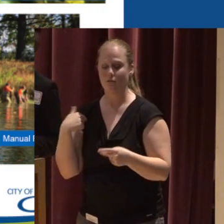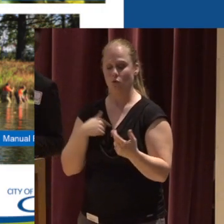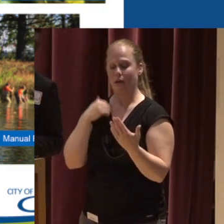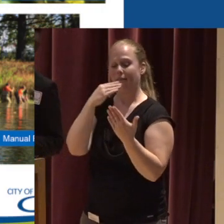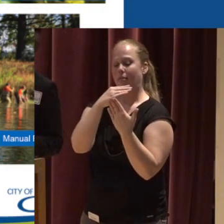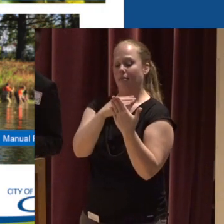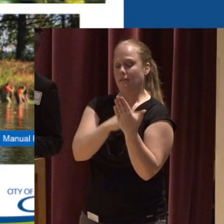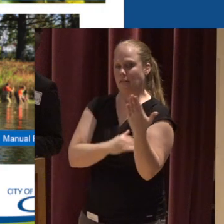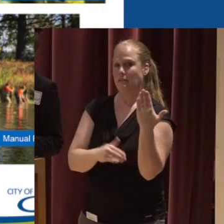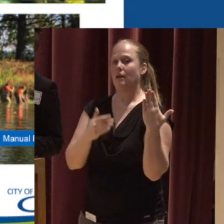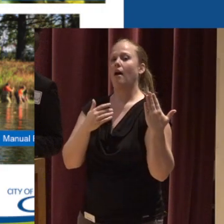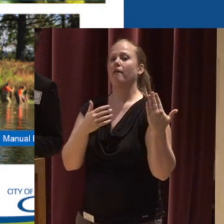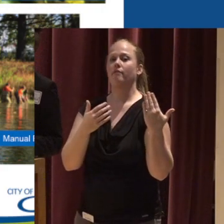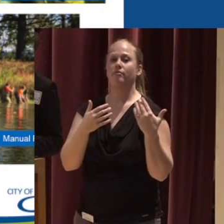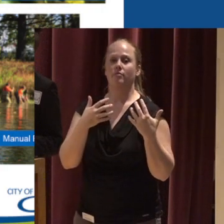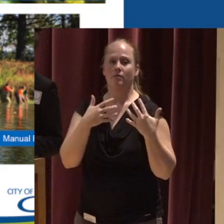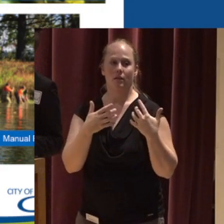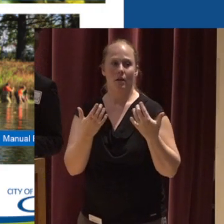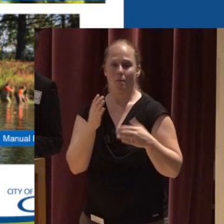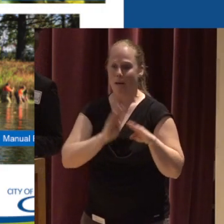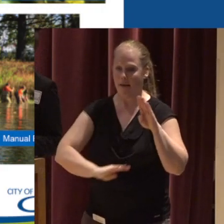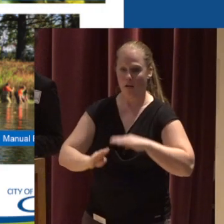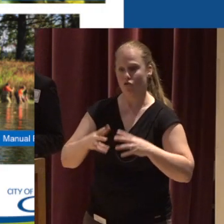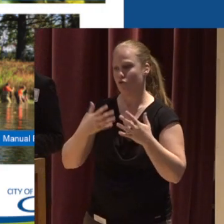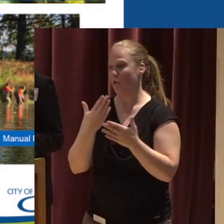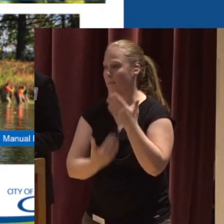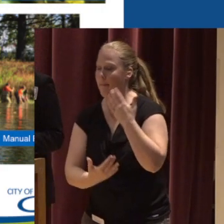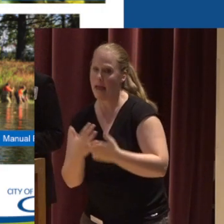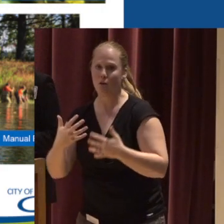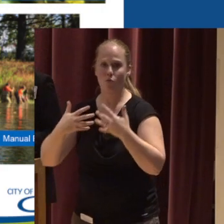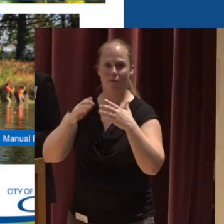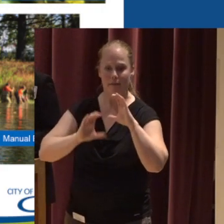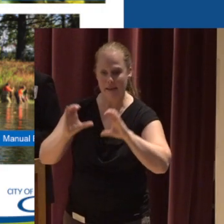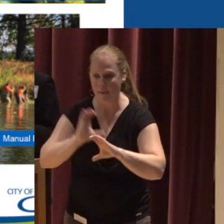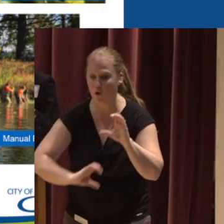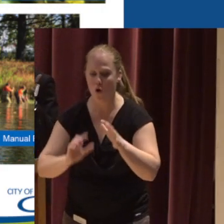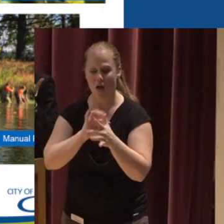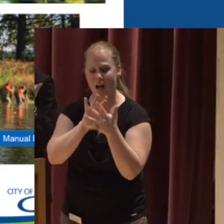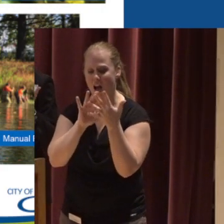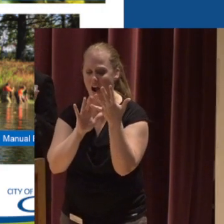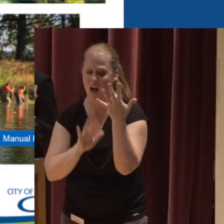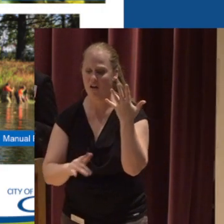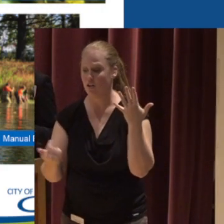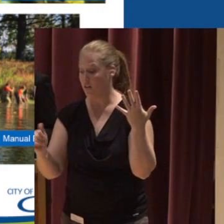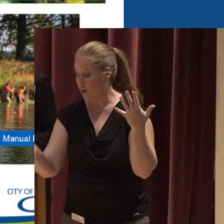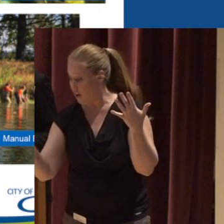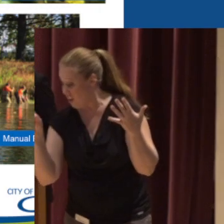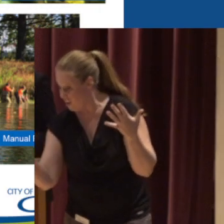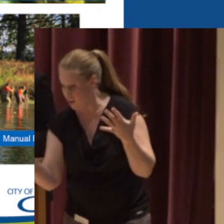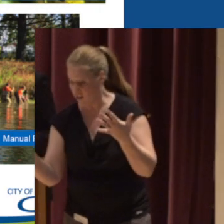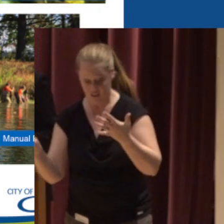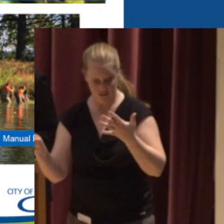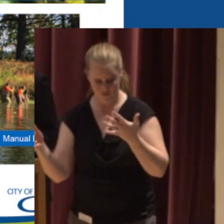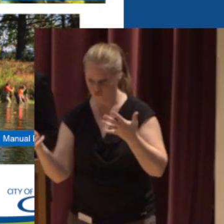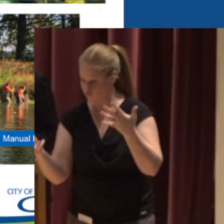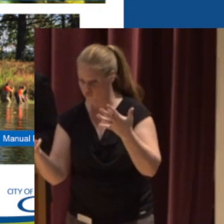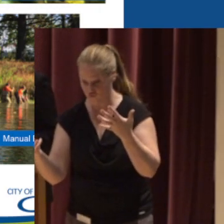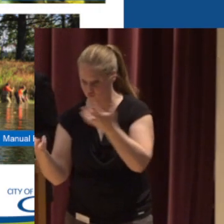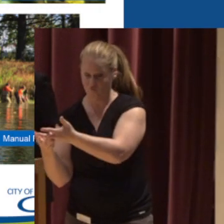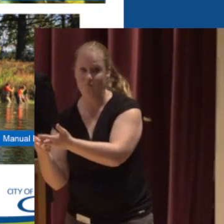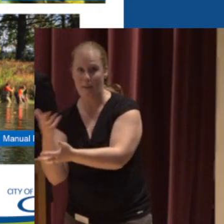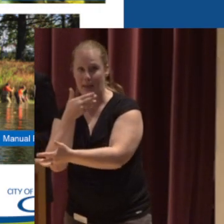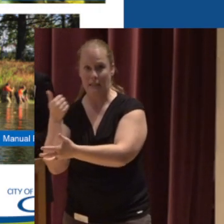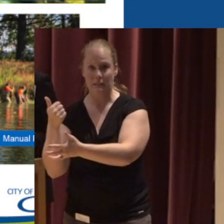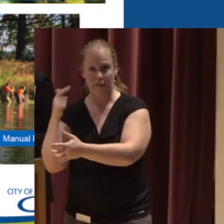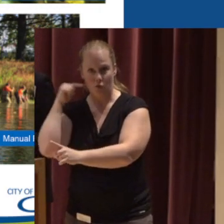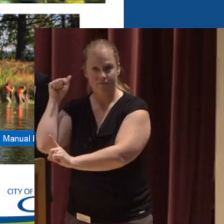of manual or mechanical, biological, cultural, and chemical responses We figure out which is the most appropriate for the pest that we're dealing